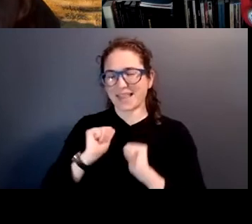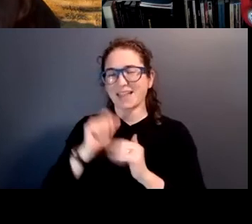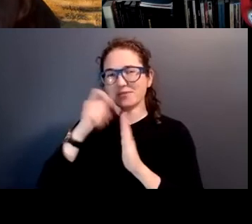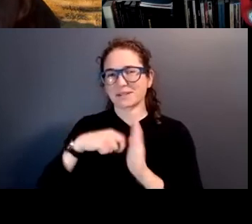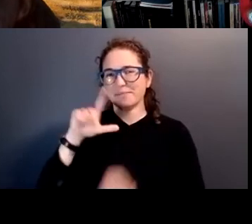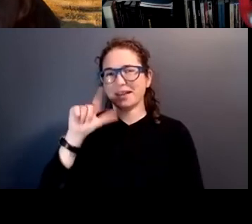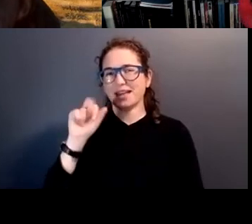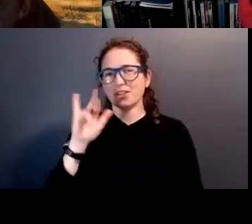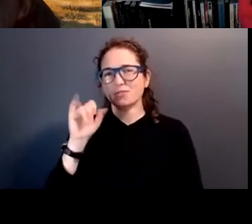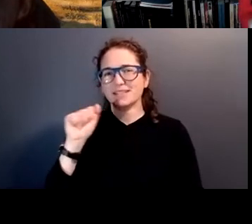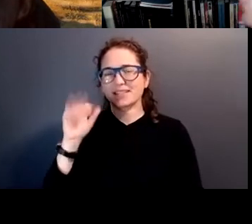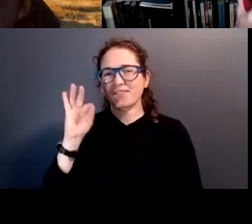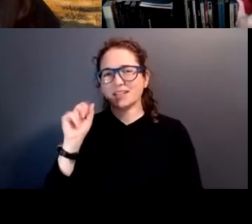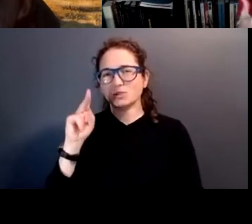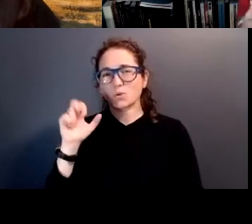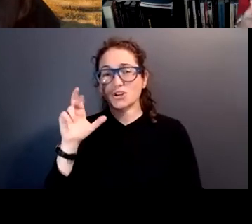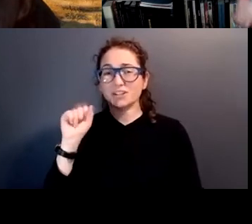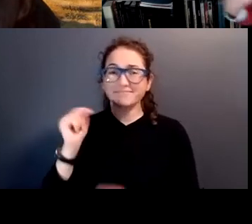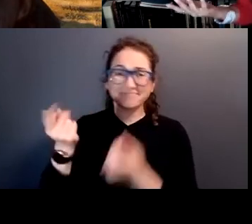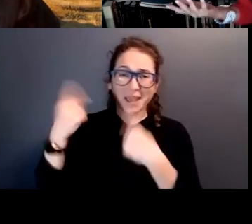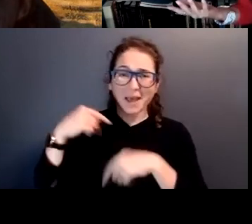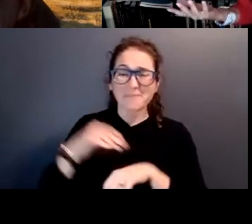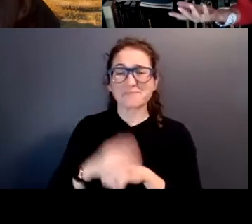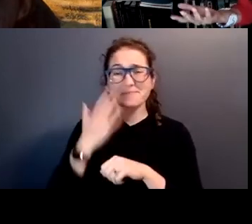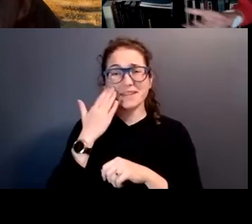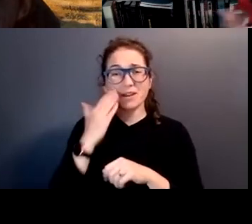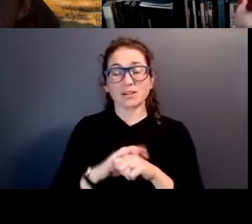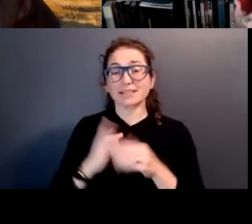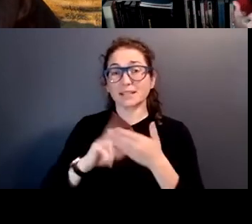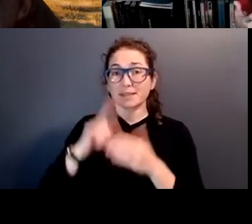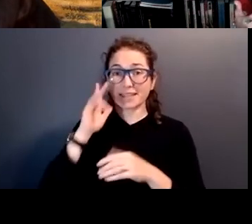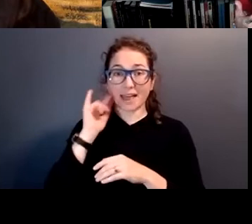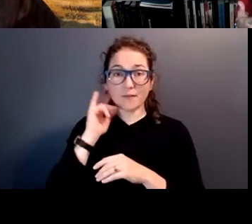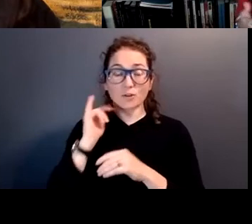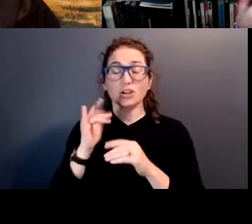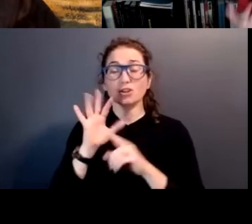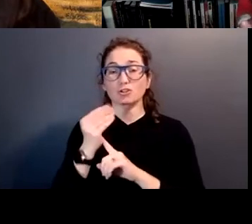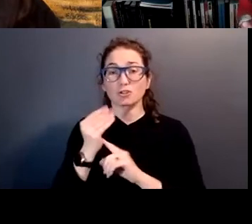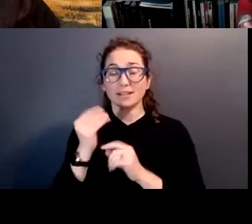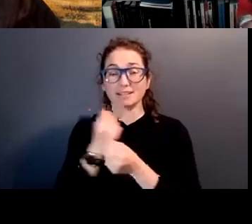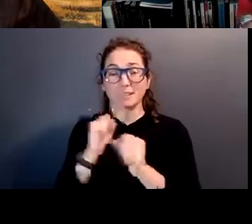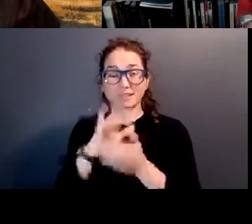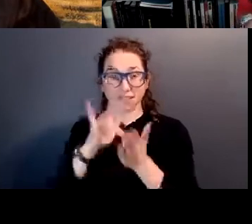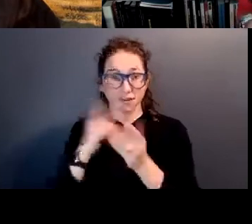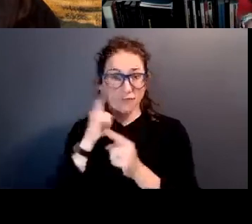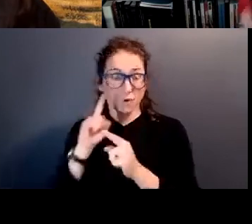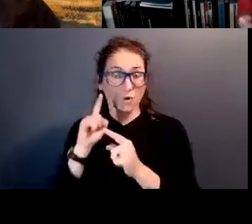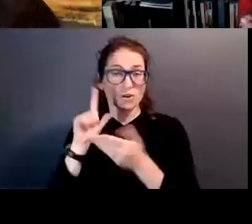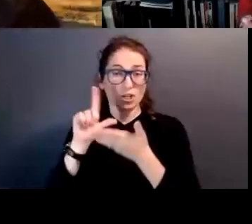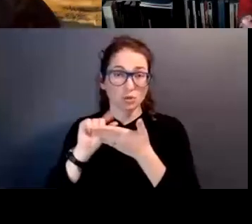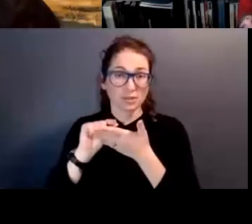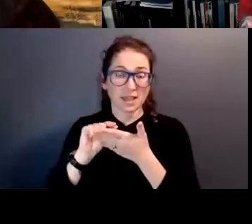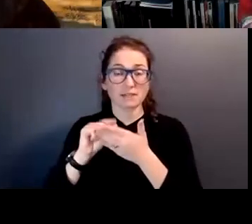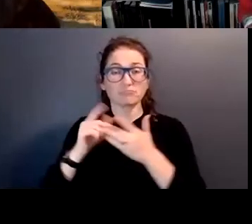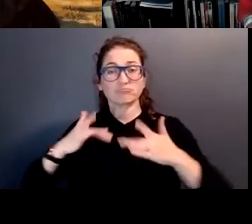Fast Horse. So, you know, come on and sign up at the California culture and sovereignty center for our newsletter for events and learning